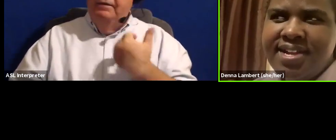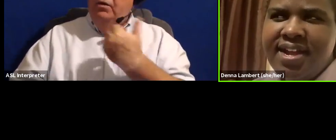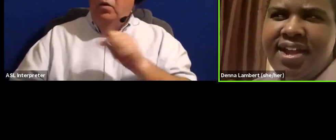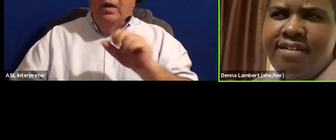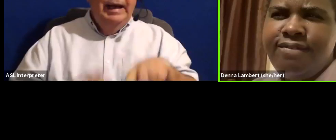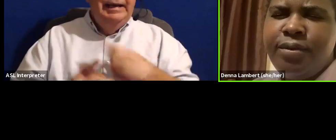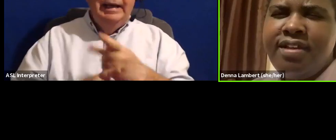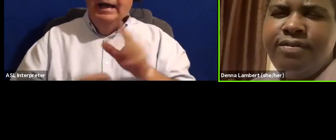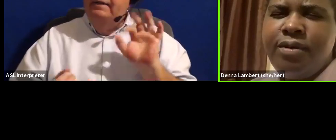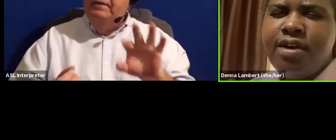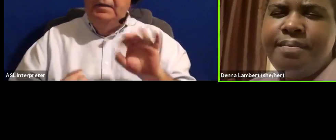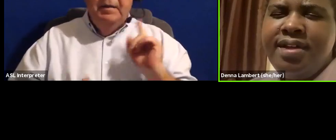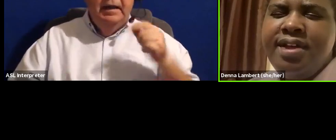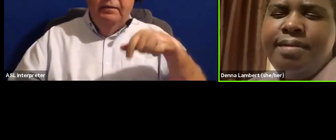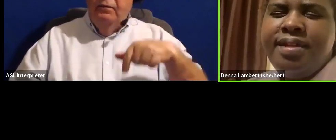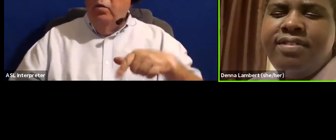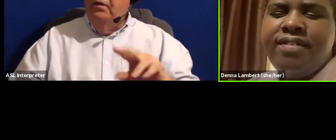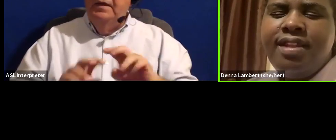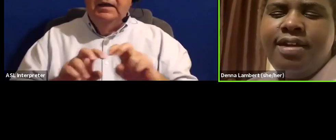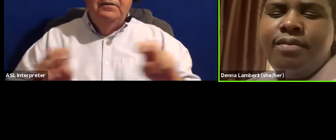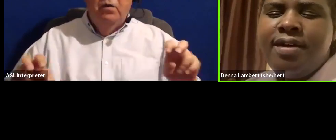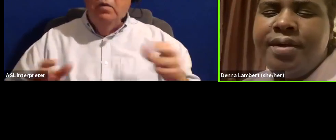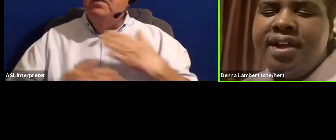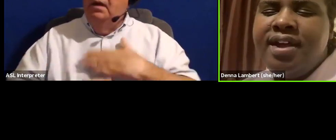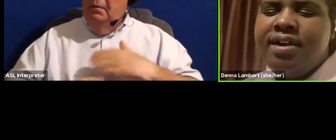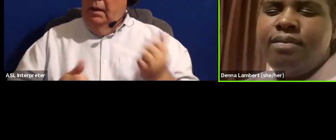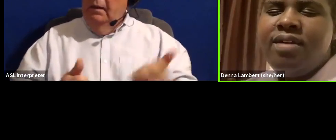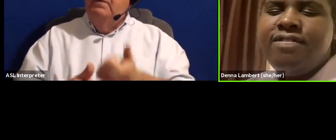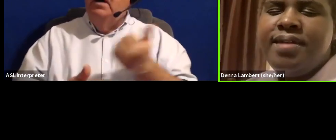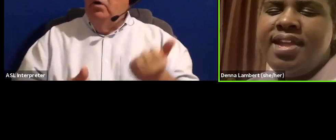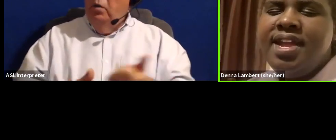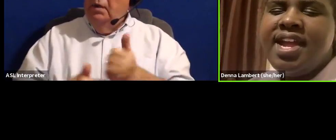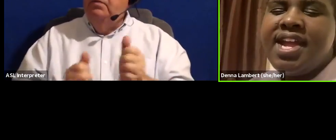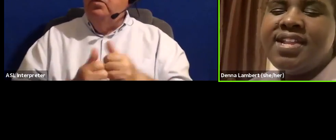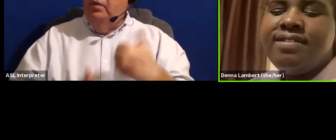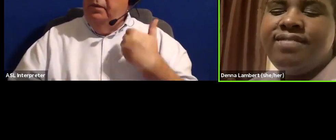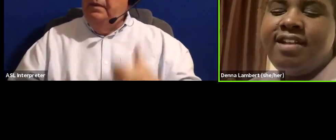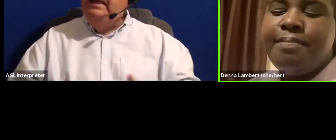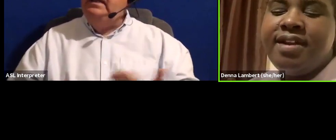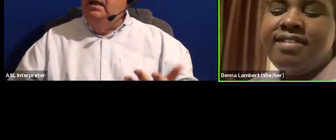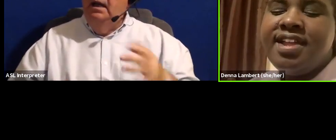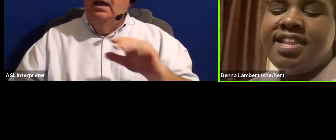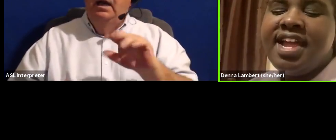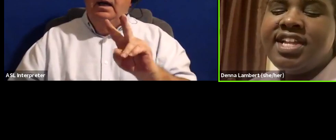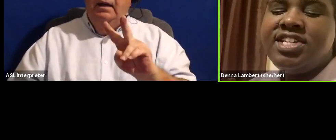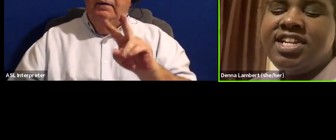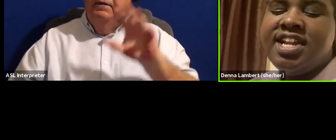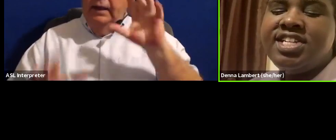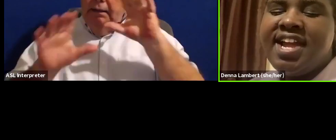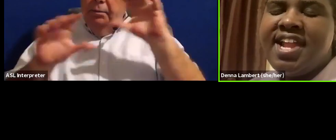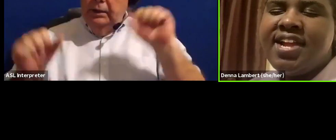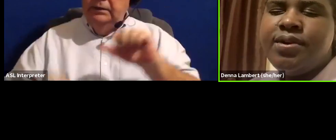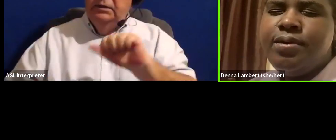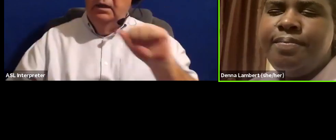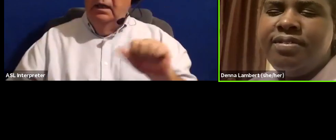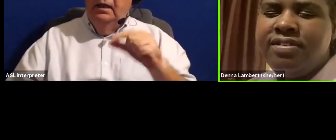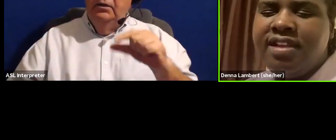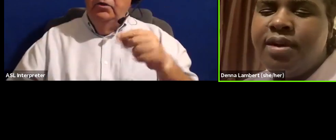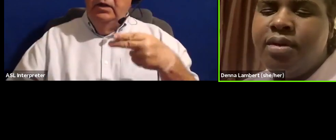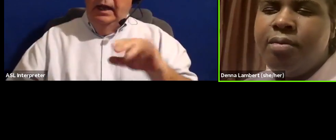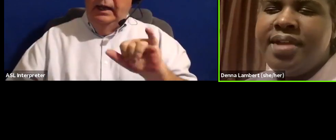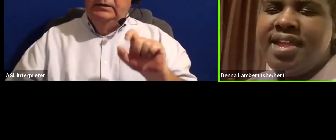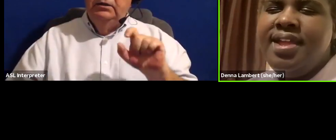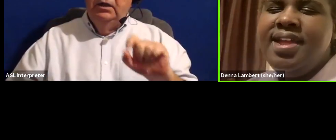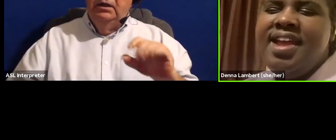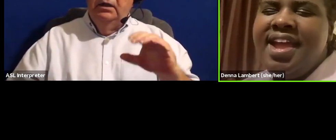feedback for this forum, please follow up with me at vicepresident at ghi.coop,